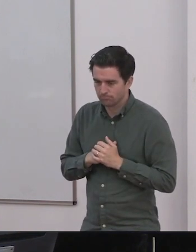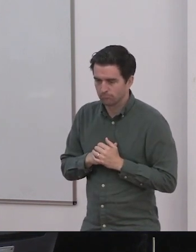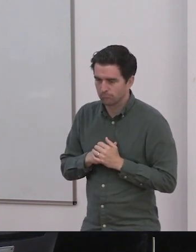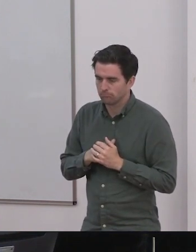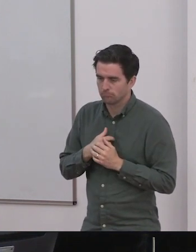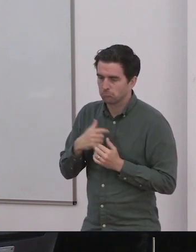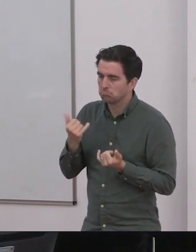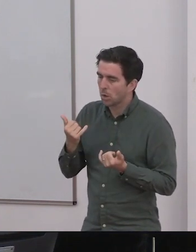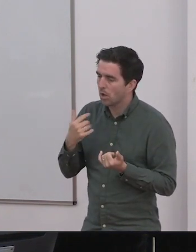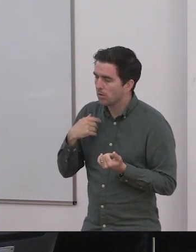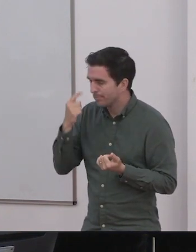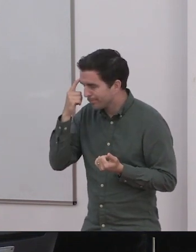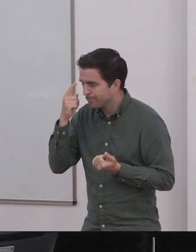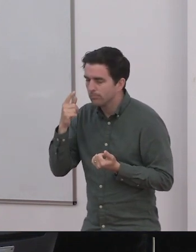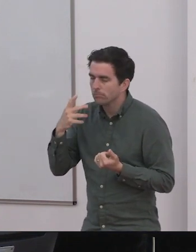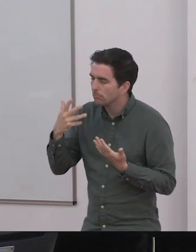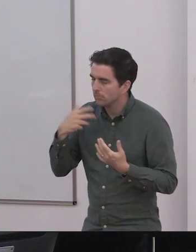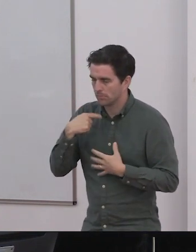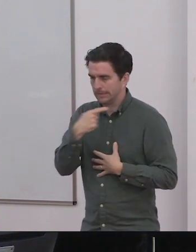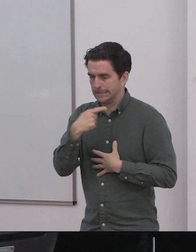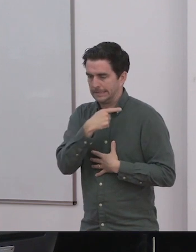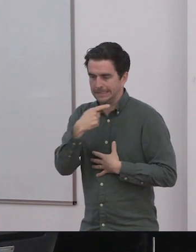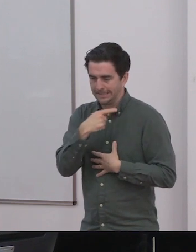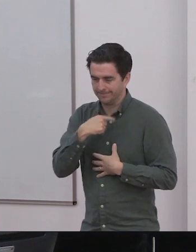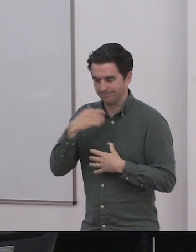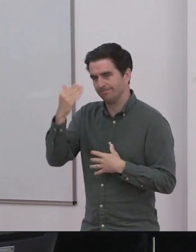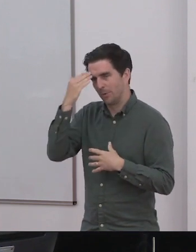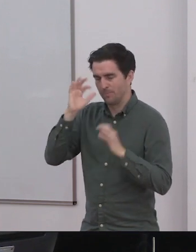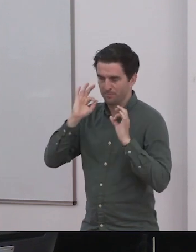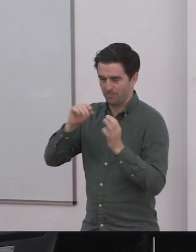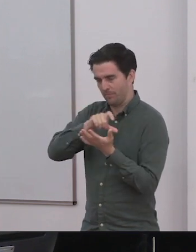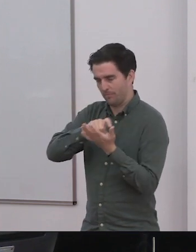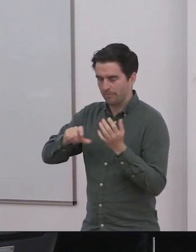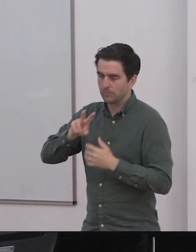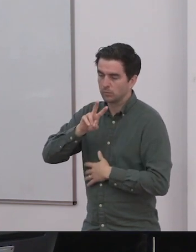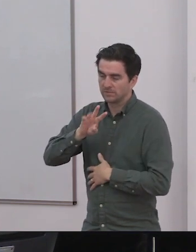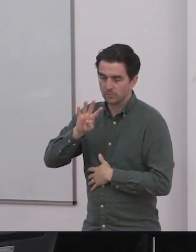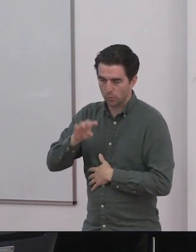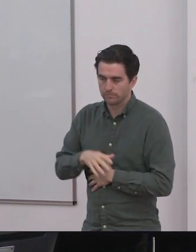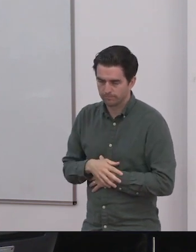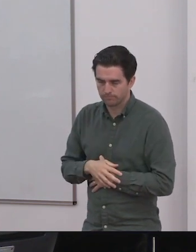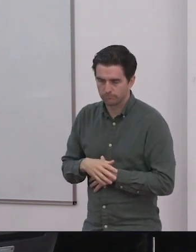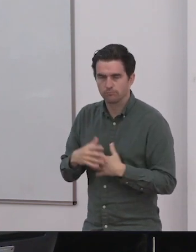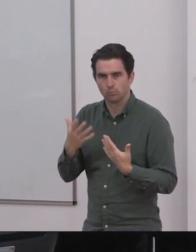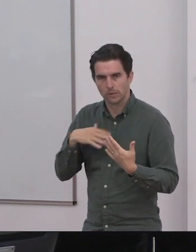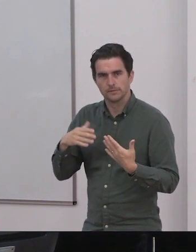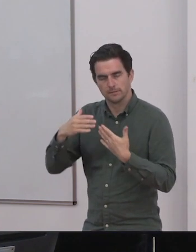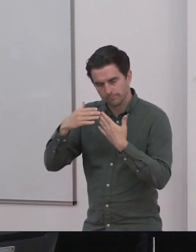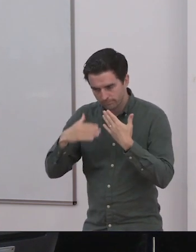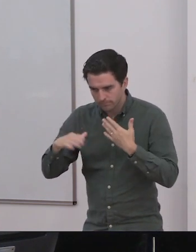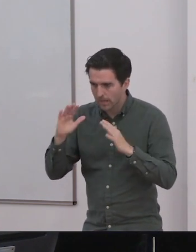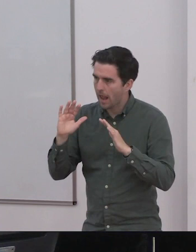There will be no more them, just us. That's my definition of Article 24 from now on. It's fantastic. And again,